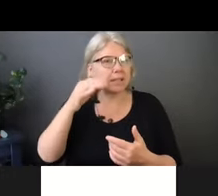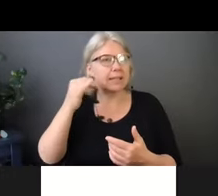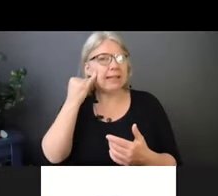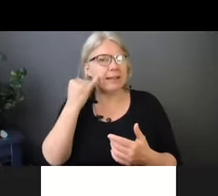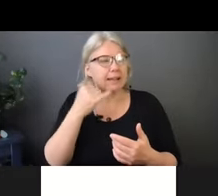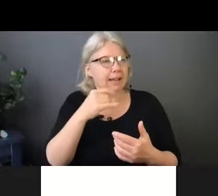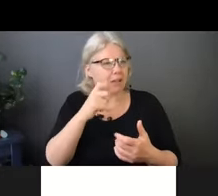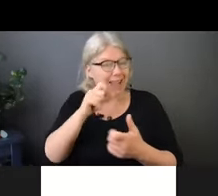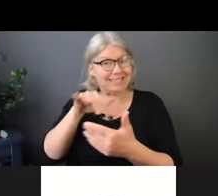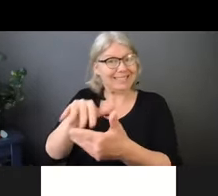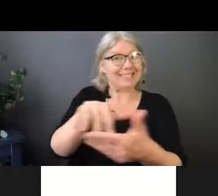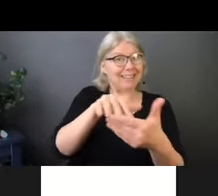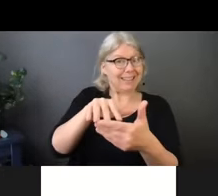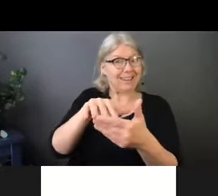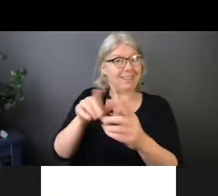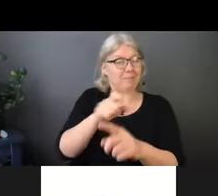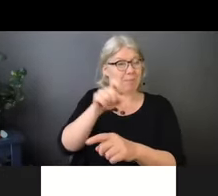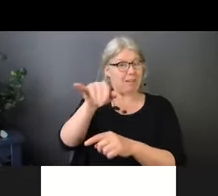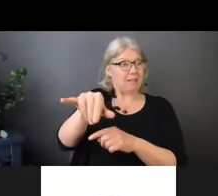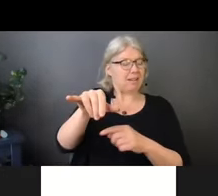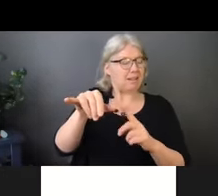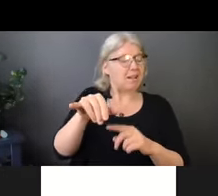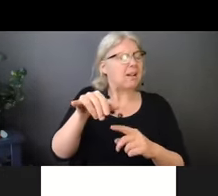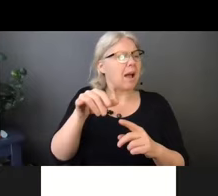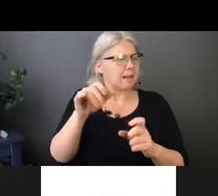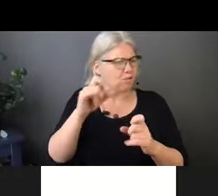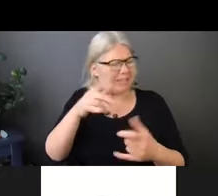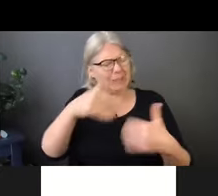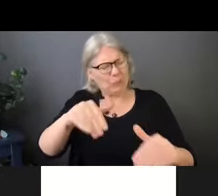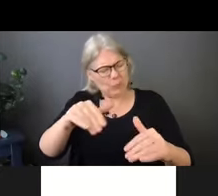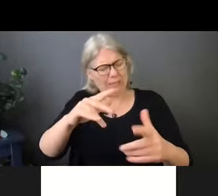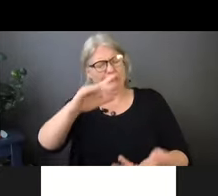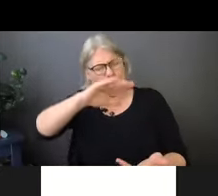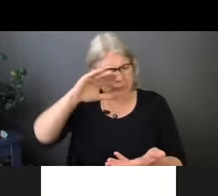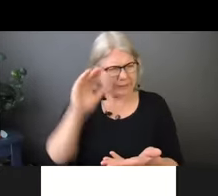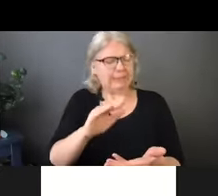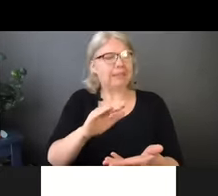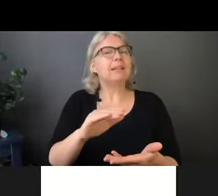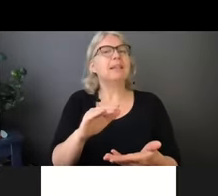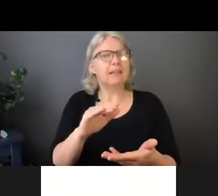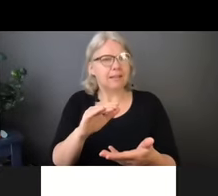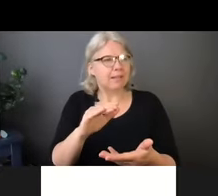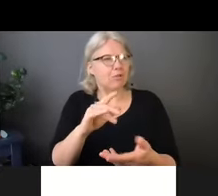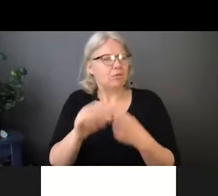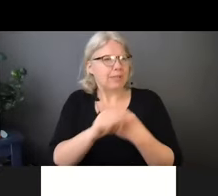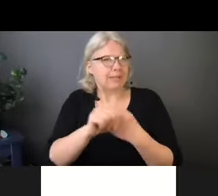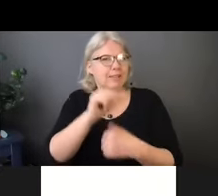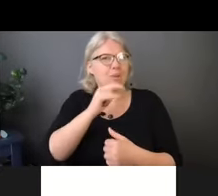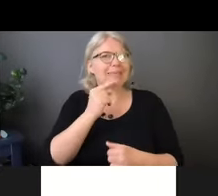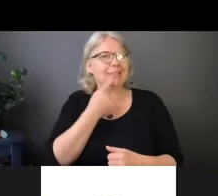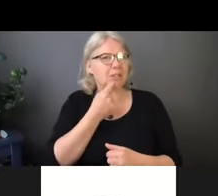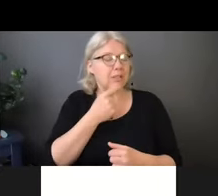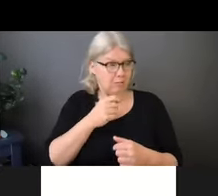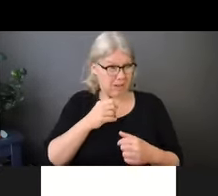that came out of that study? I realize the vaccine is not, the workshop is not going to be for more than two weeks. Hmm. Are you able to talk at all about that or?